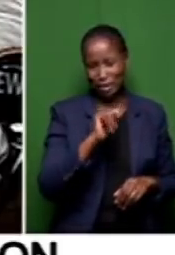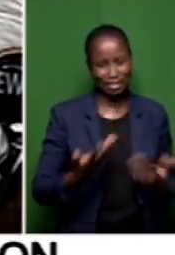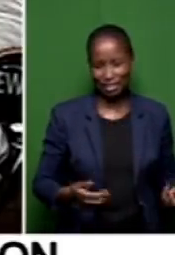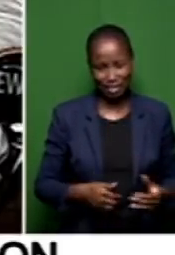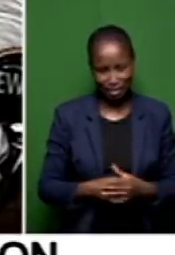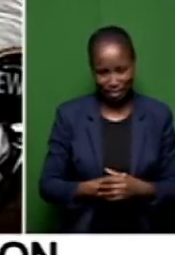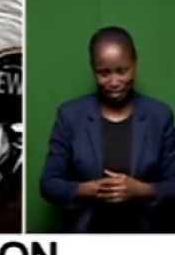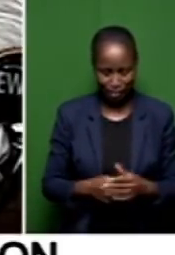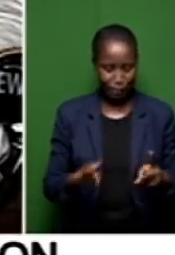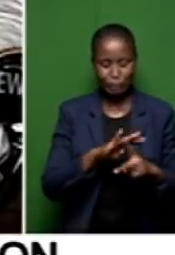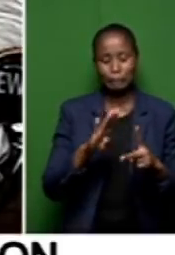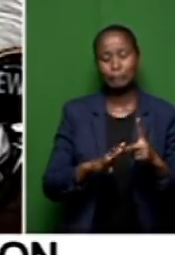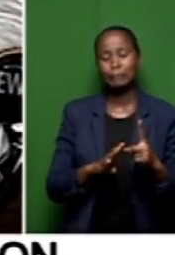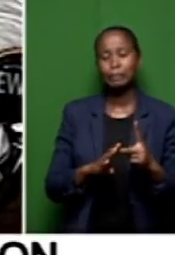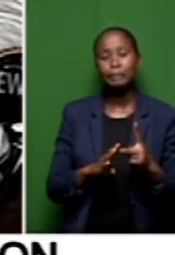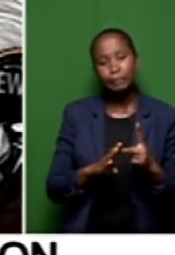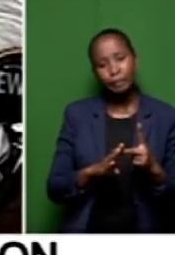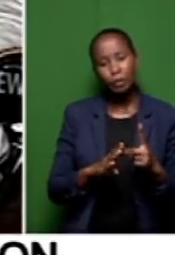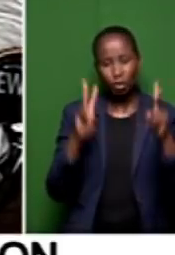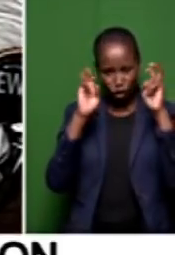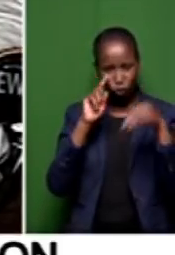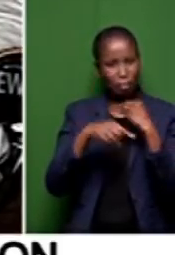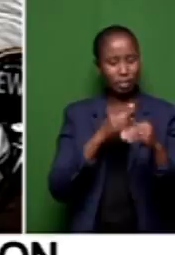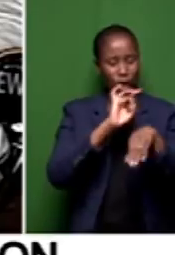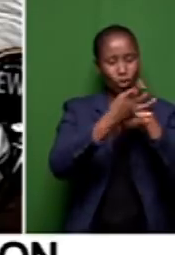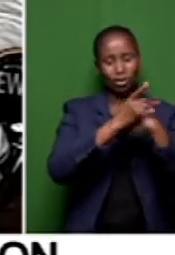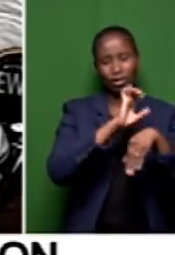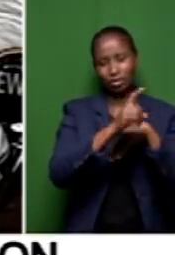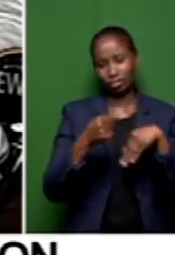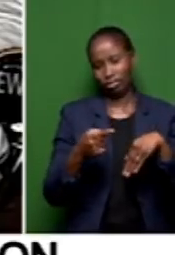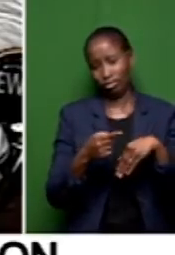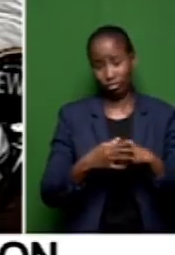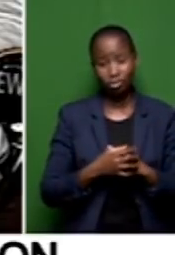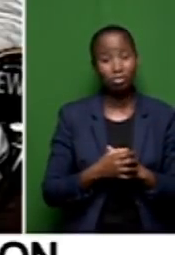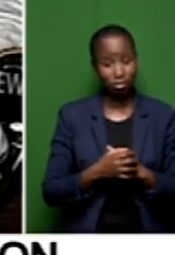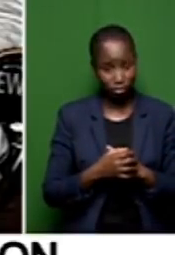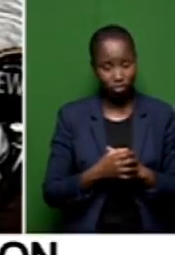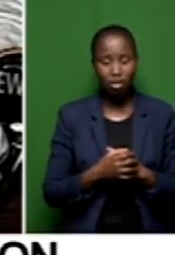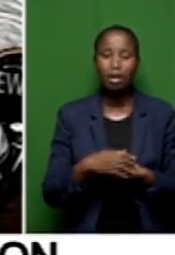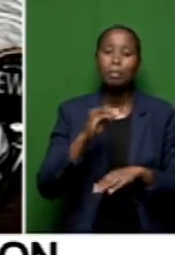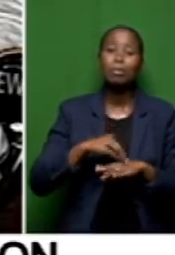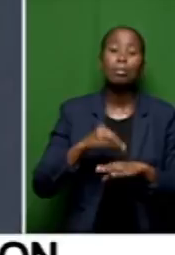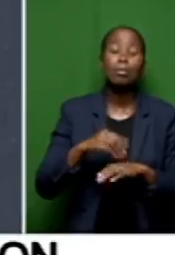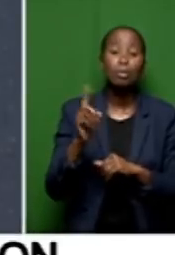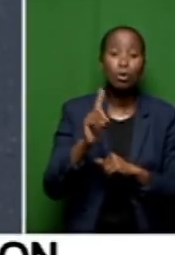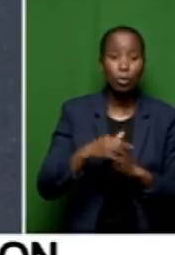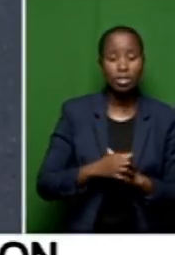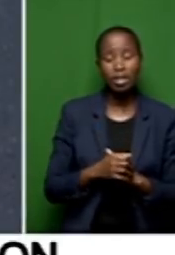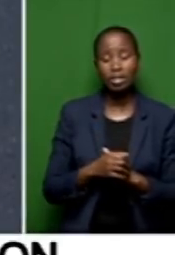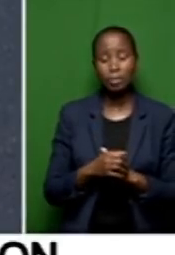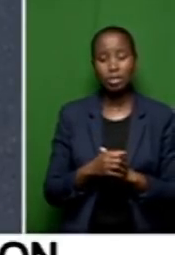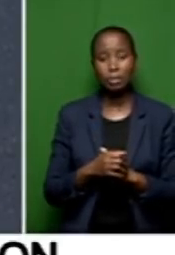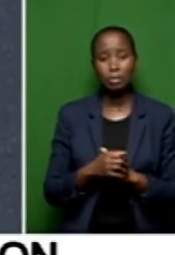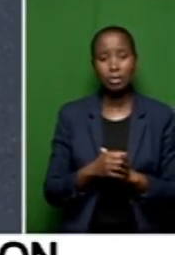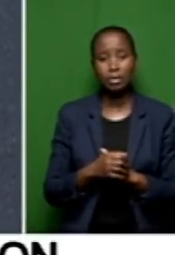Secondly, on the issue that you are raising, which is related to the issue of consultants, is that the problem, again, is catered deployment. We